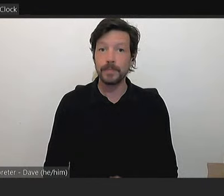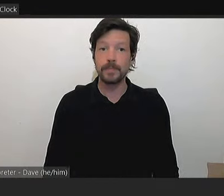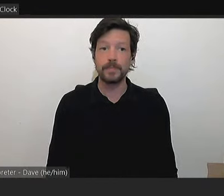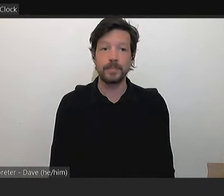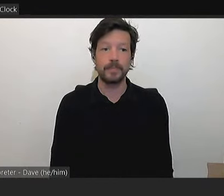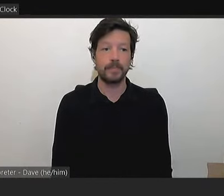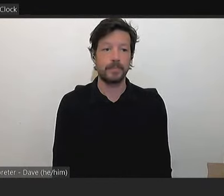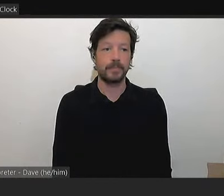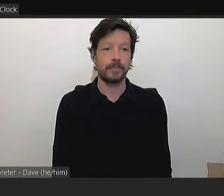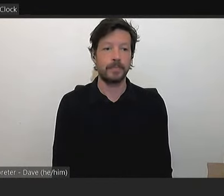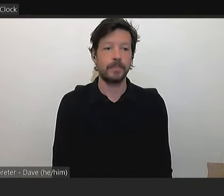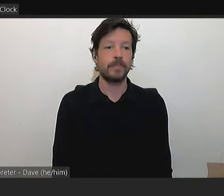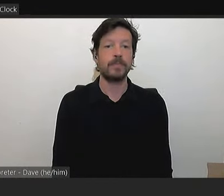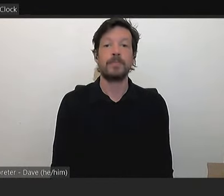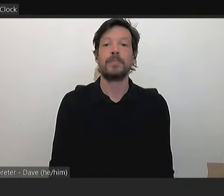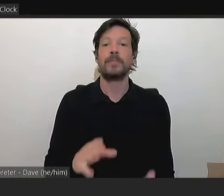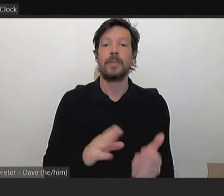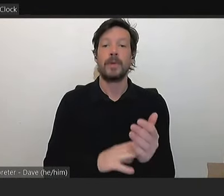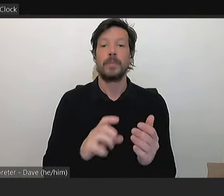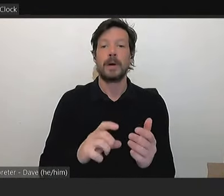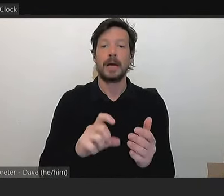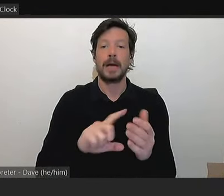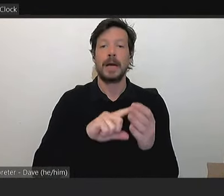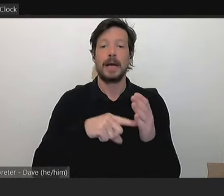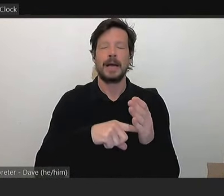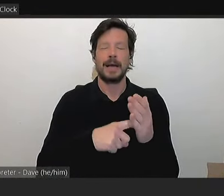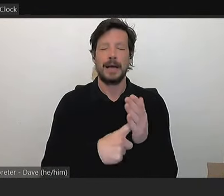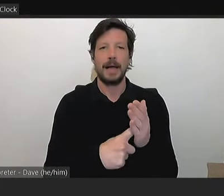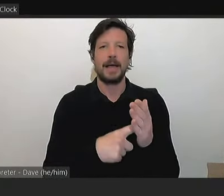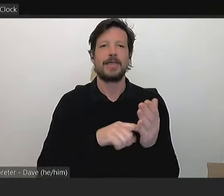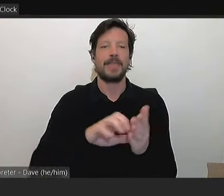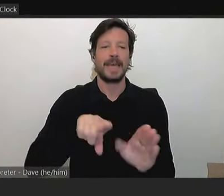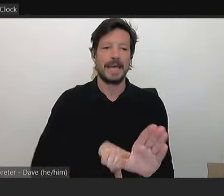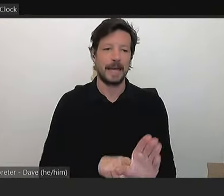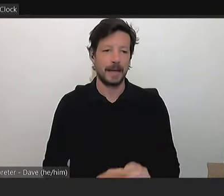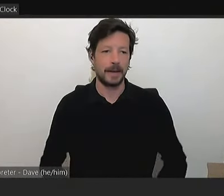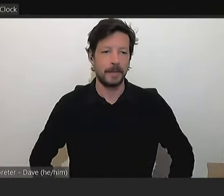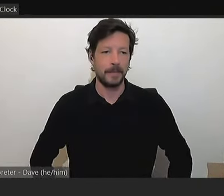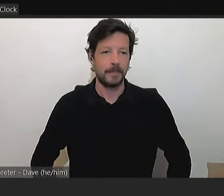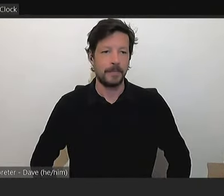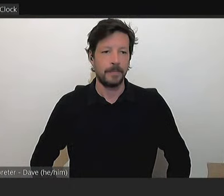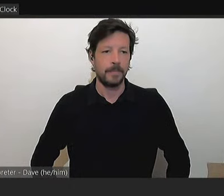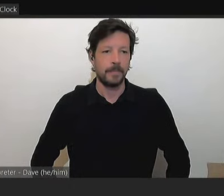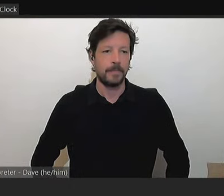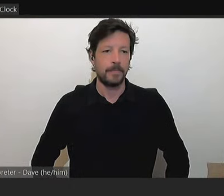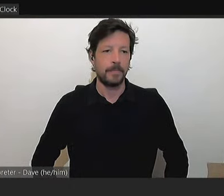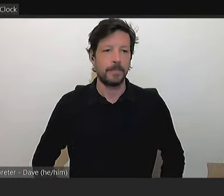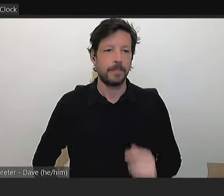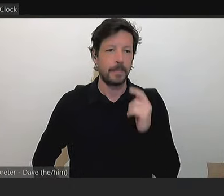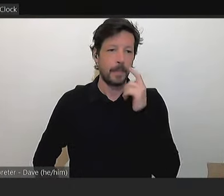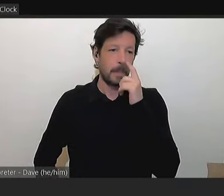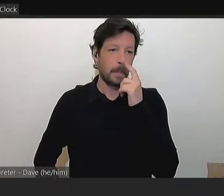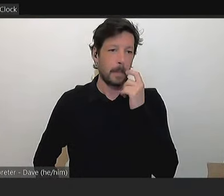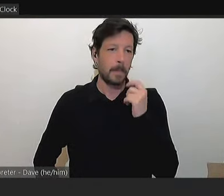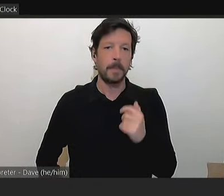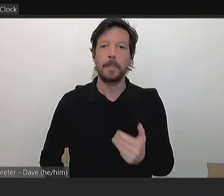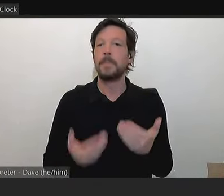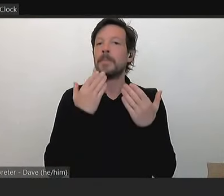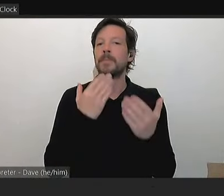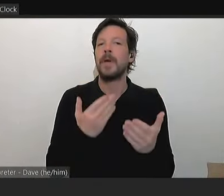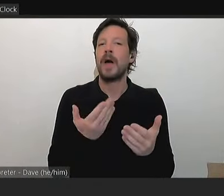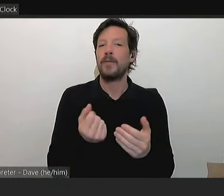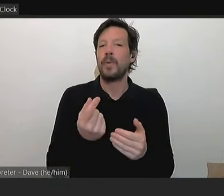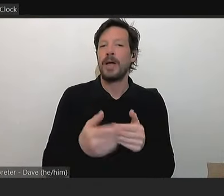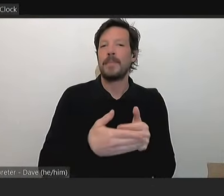Councillor McCarthy. Thanks, Mayor. I have an amendment which officers will have available